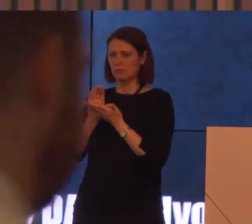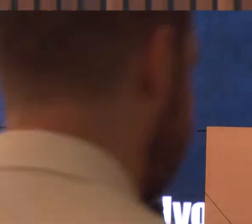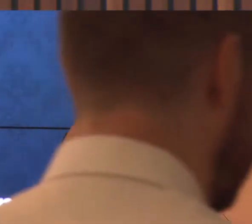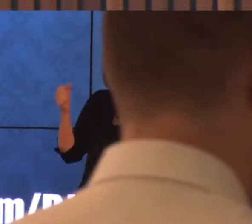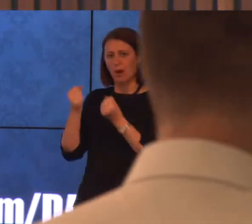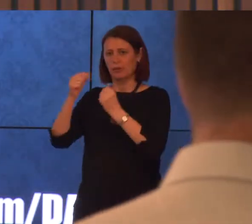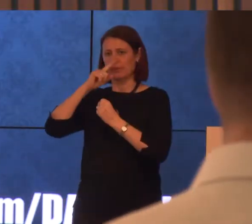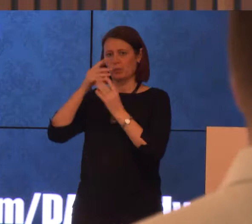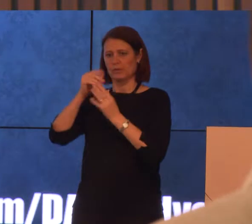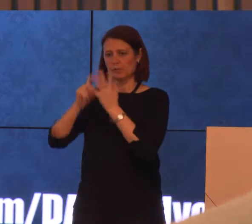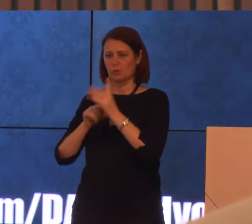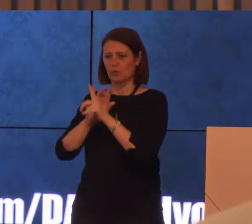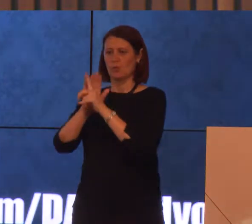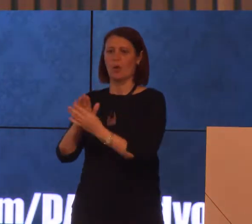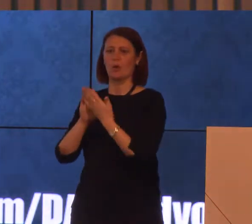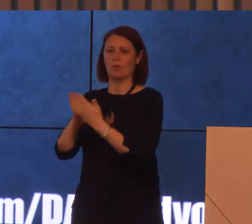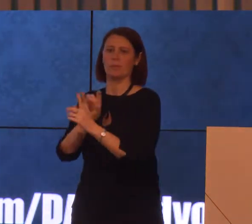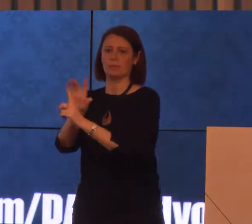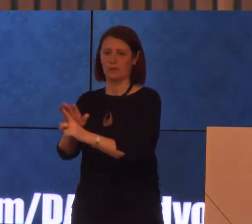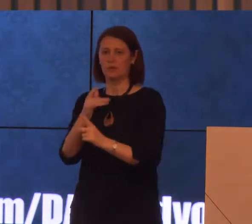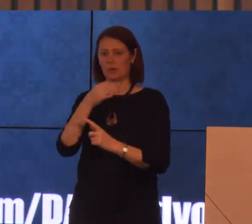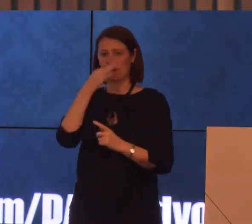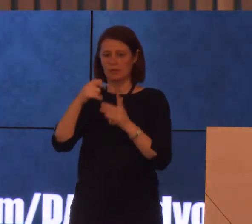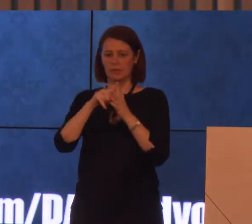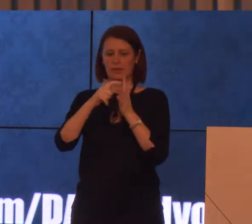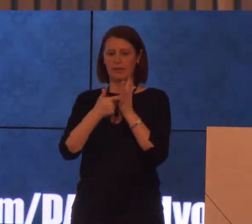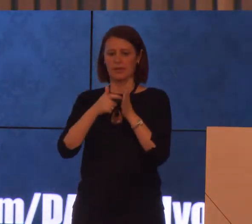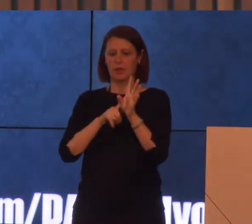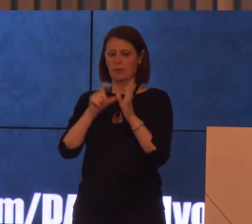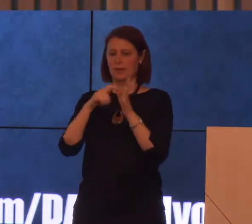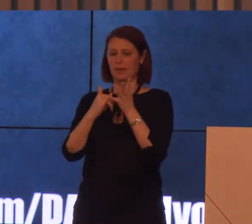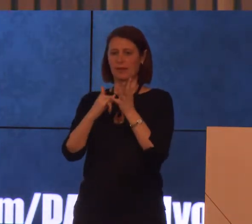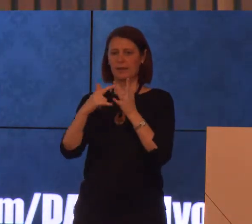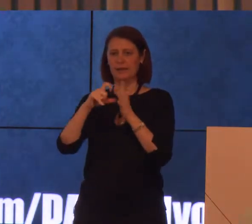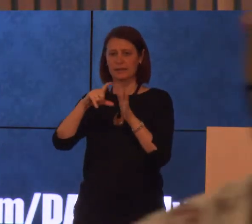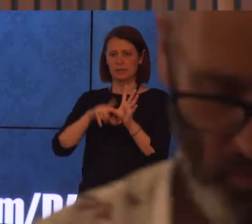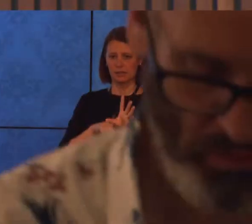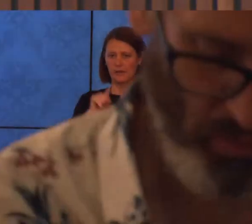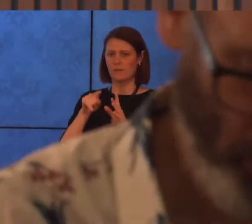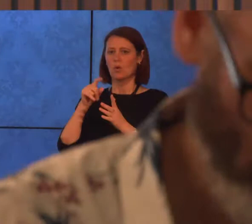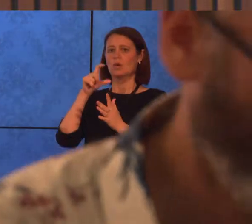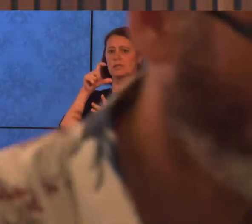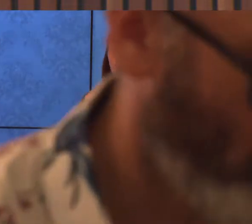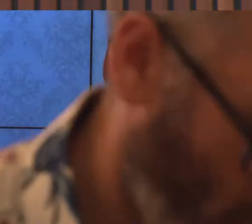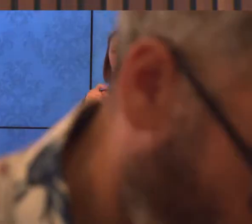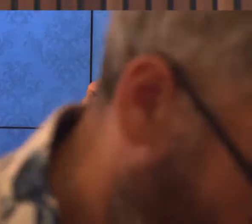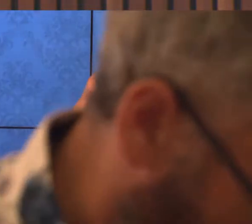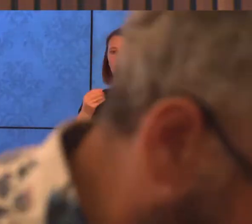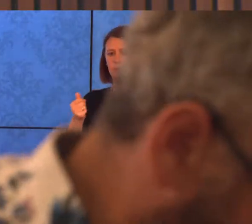So if I could please invite Kerry Cassidy, the Executive Officer of the Disability Resource Centre,